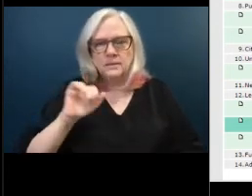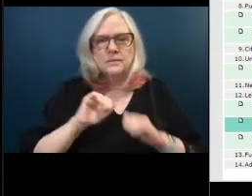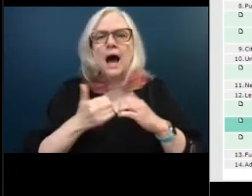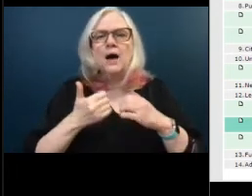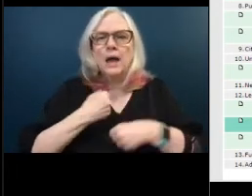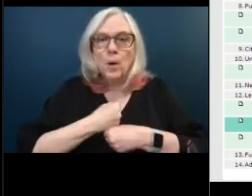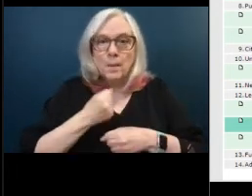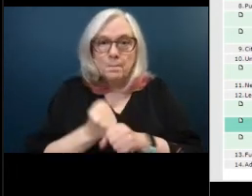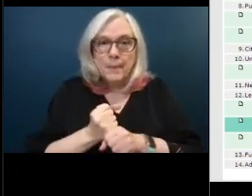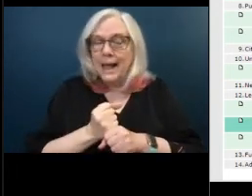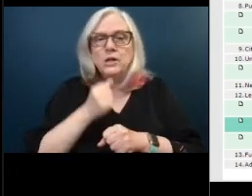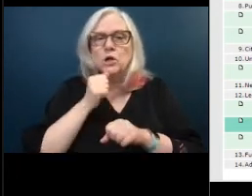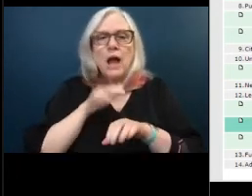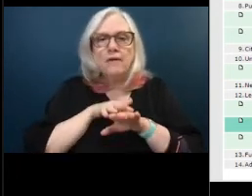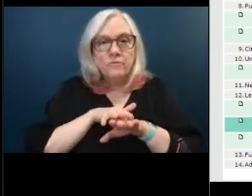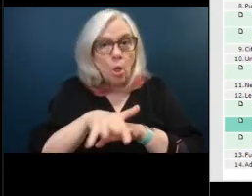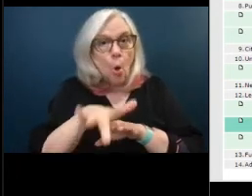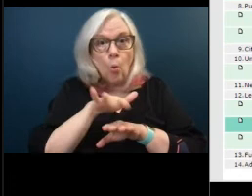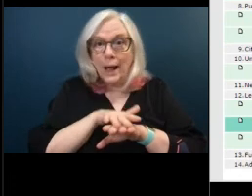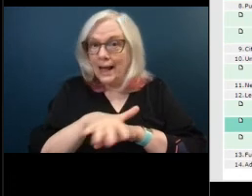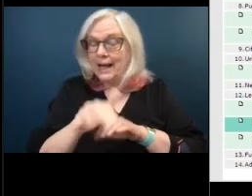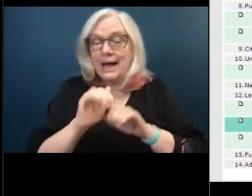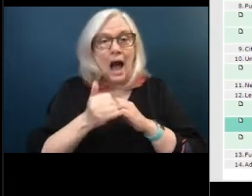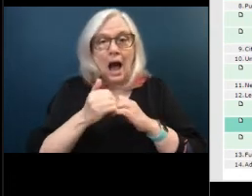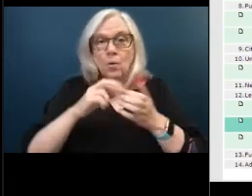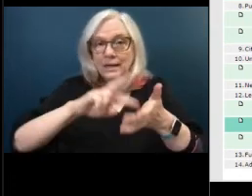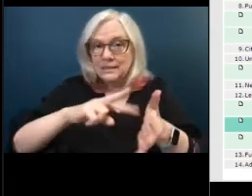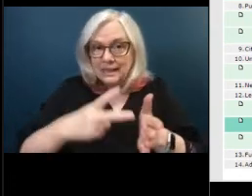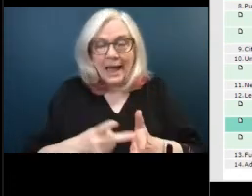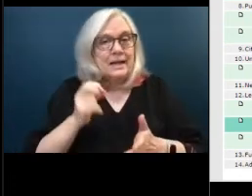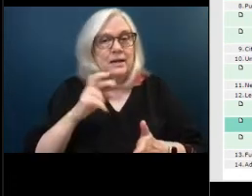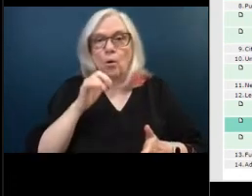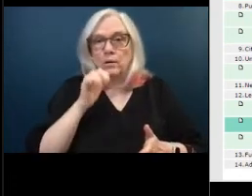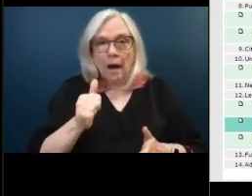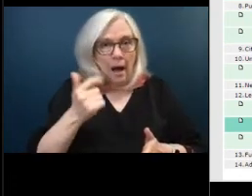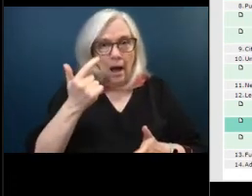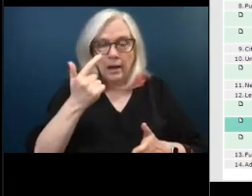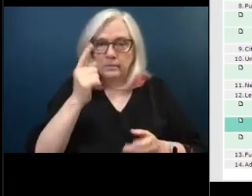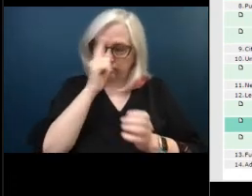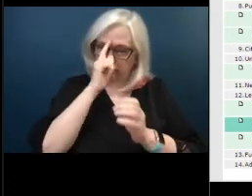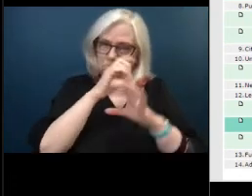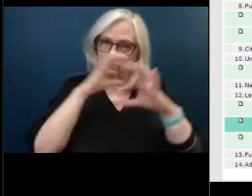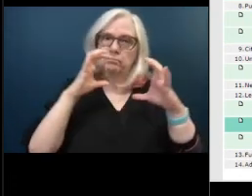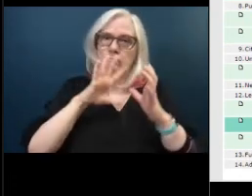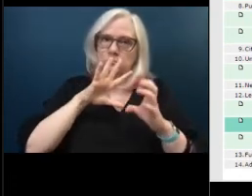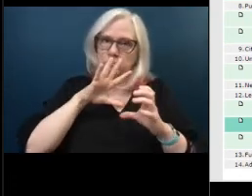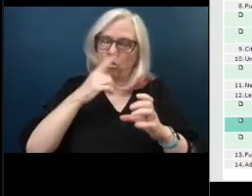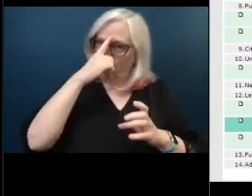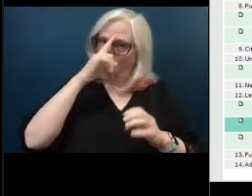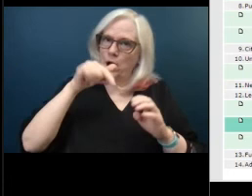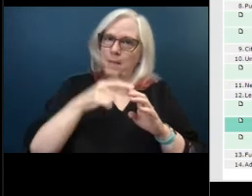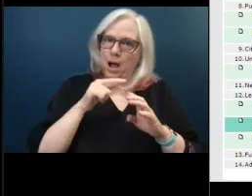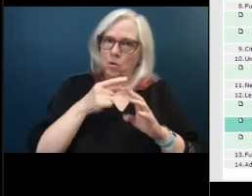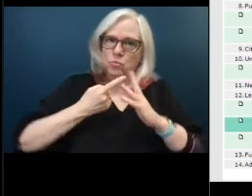maybe there was intended or maybe it wasn't well thought out i i can't speak to that but the these can become a problem